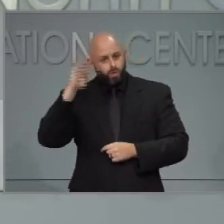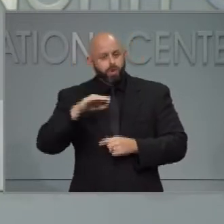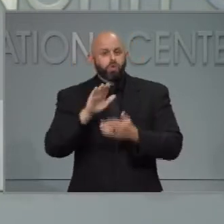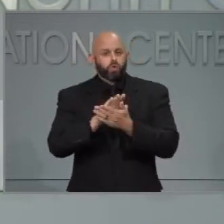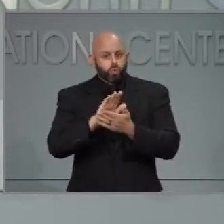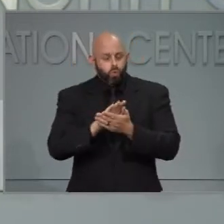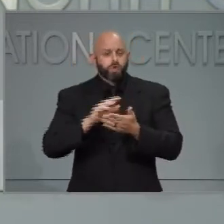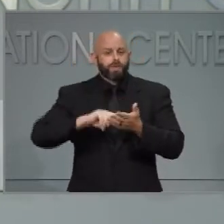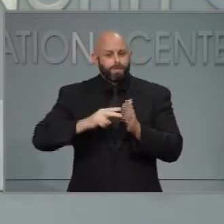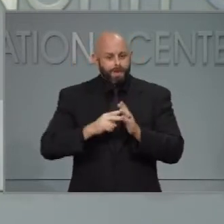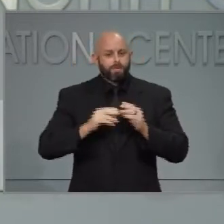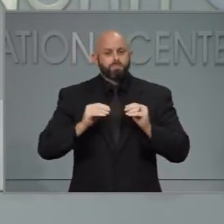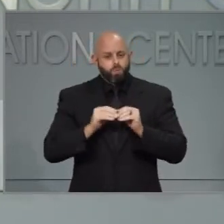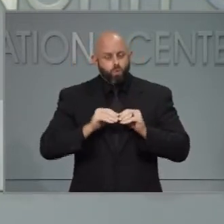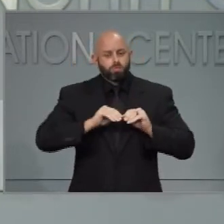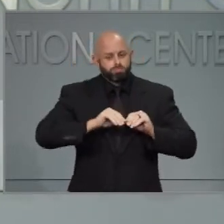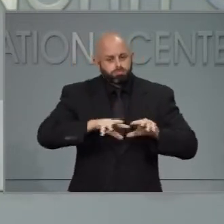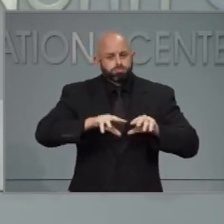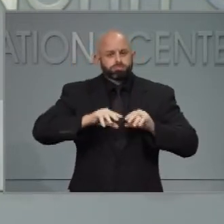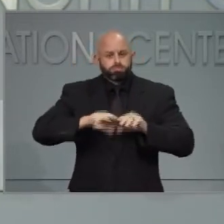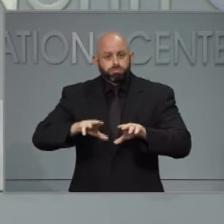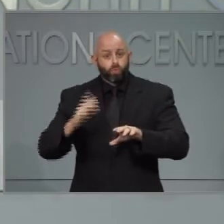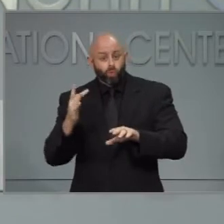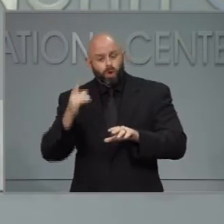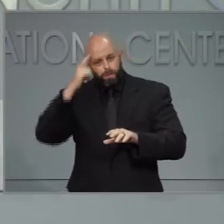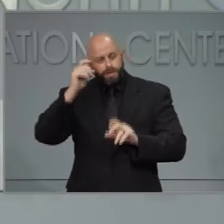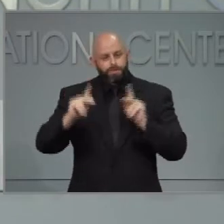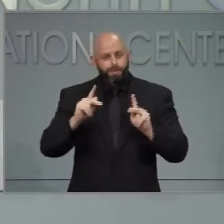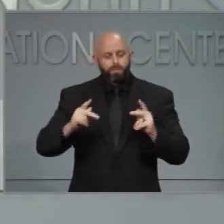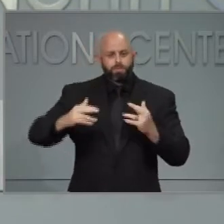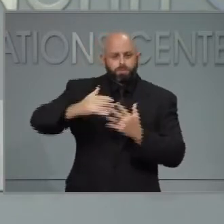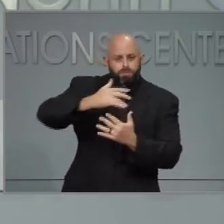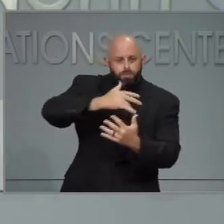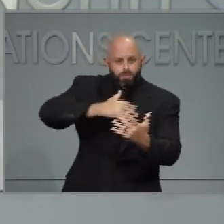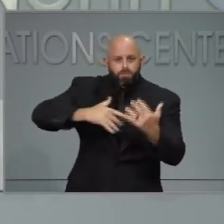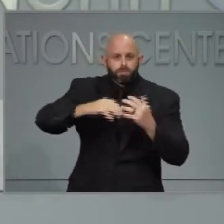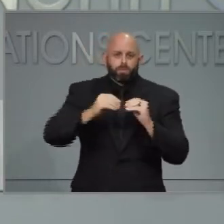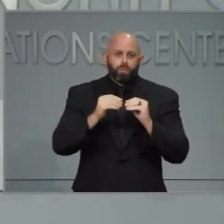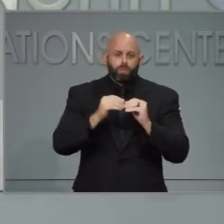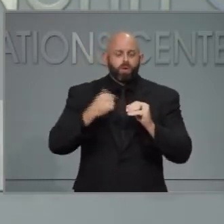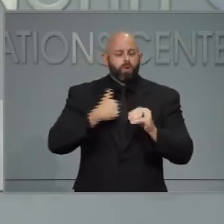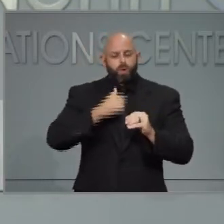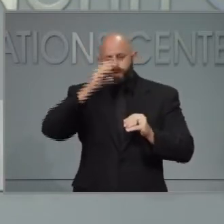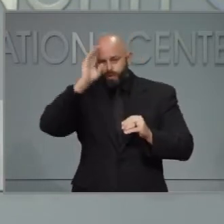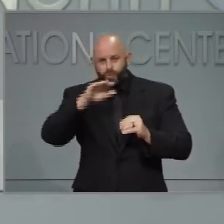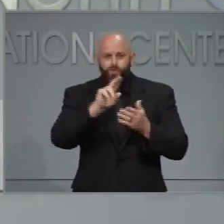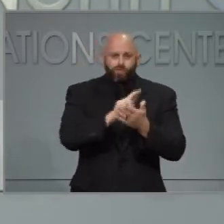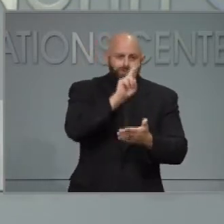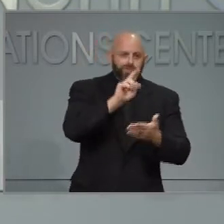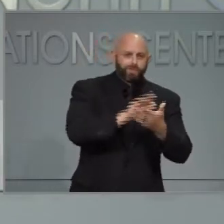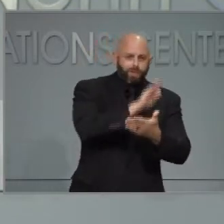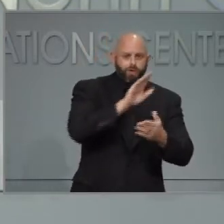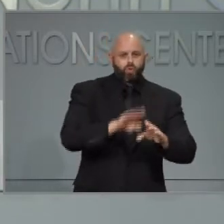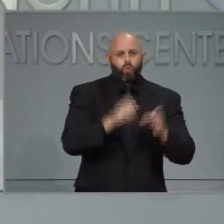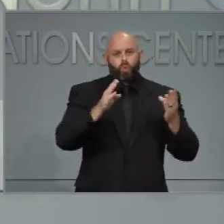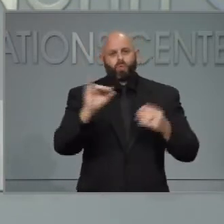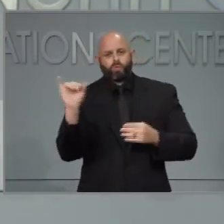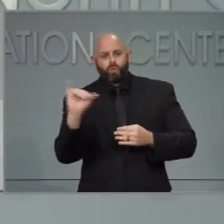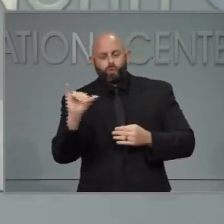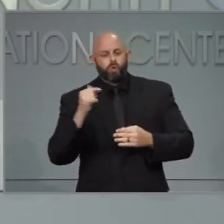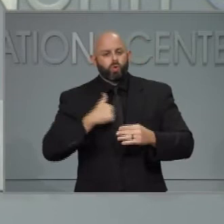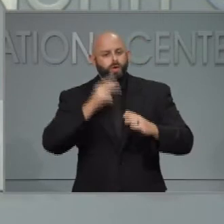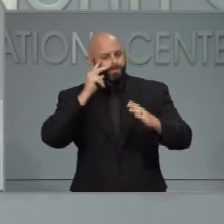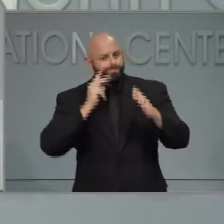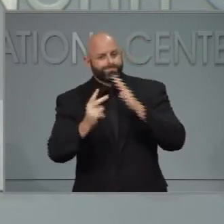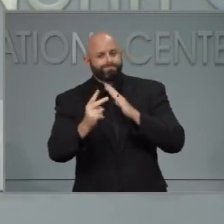-12, and our colleges and universities were opening, and we anticipated some virus